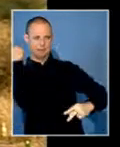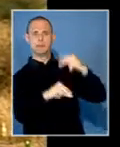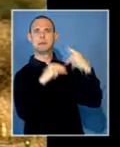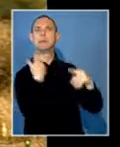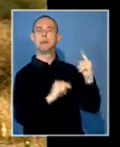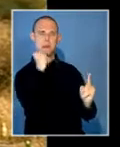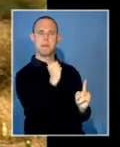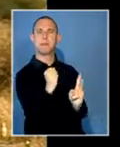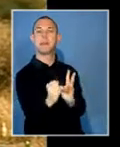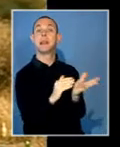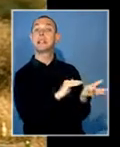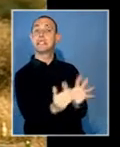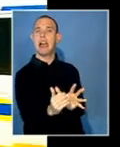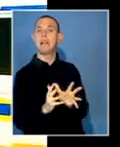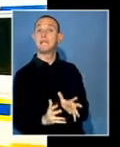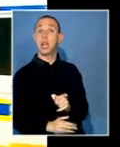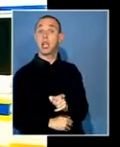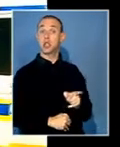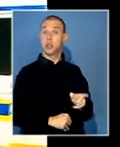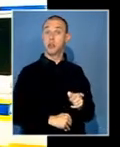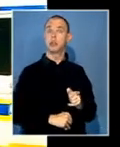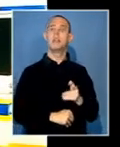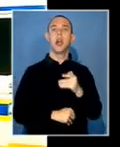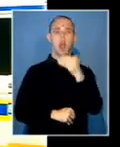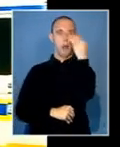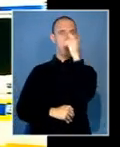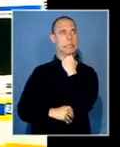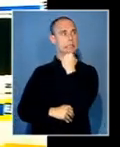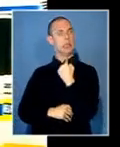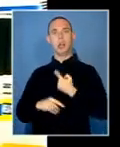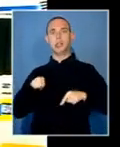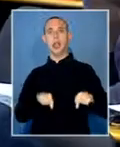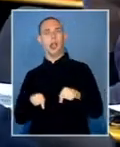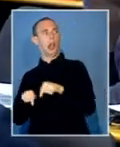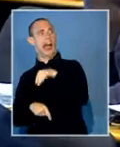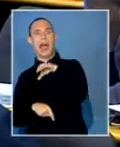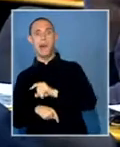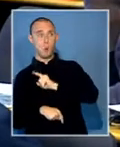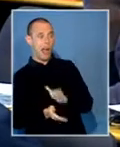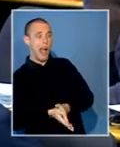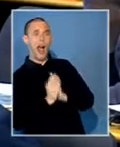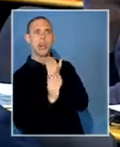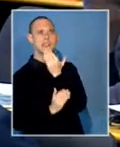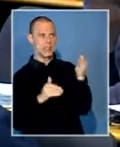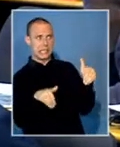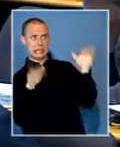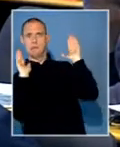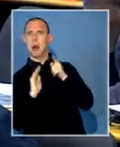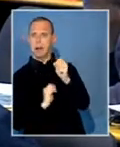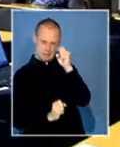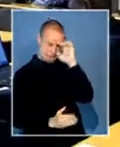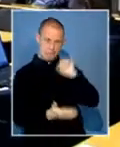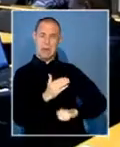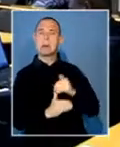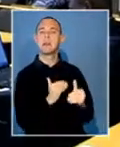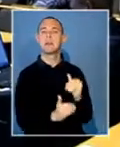have argued that they felt threatened by the miners, who refused to disarm when police asked them to do so. Lawyers for the miners remain